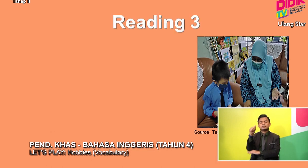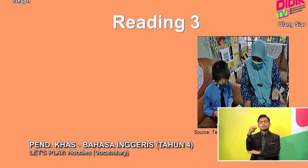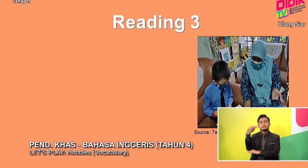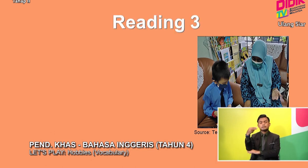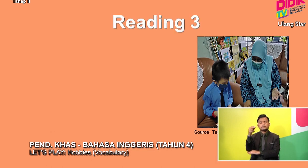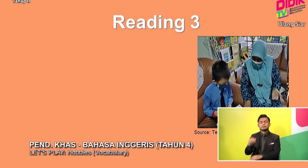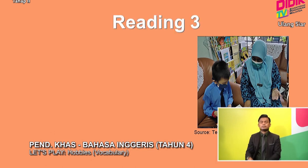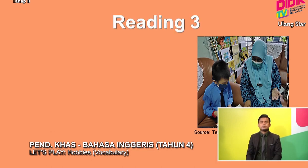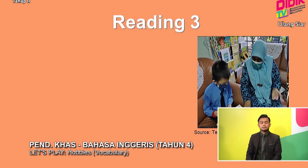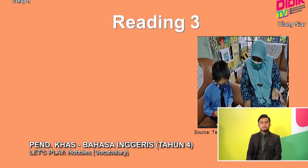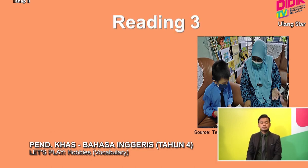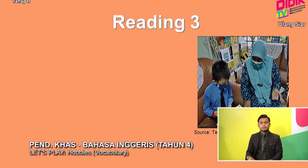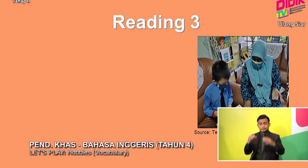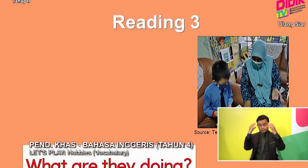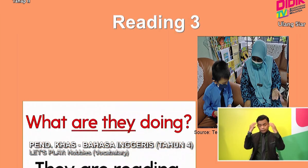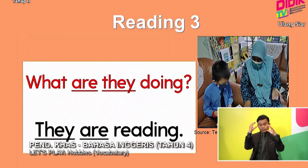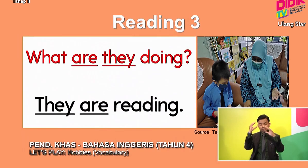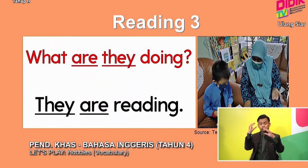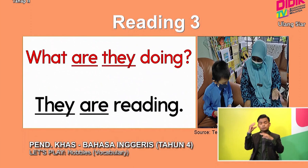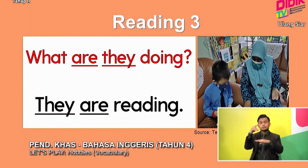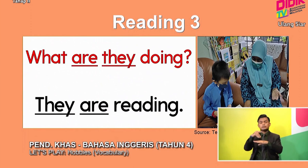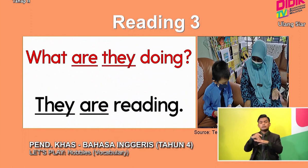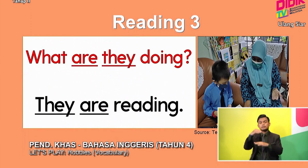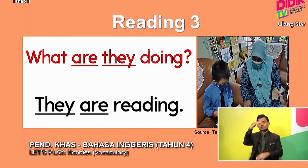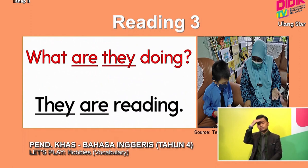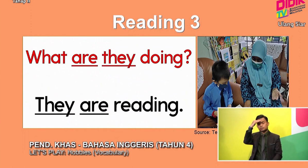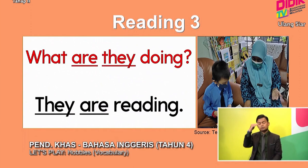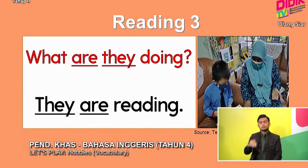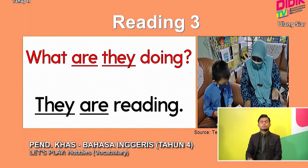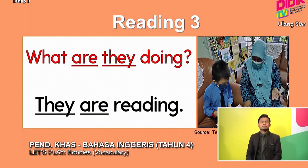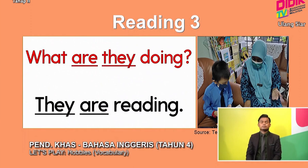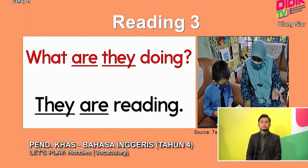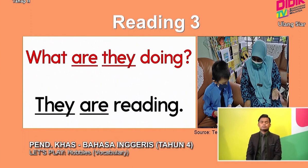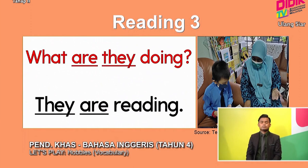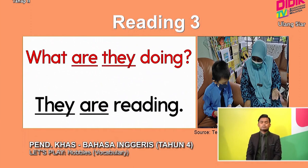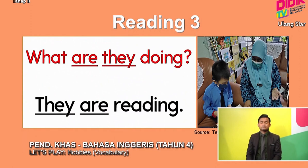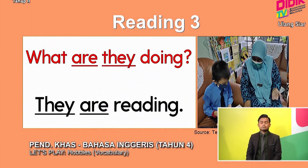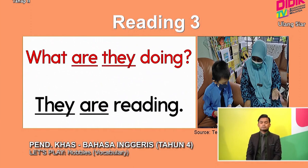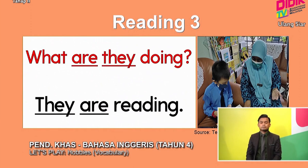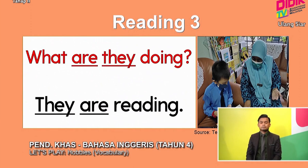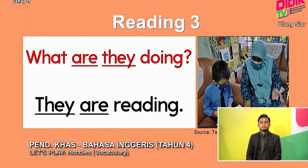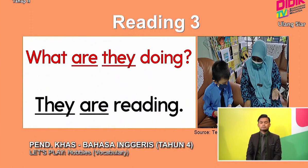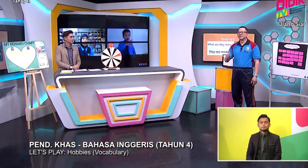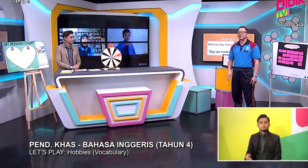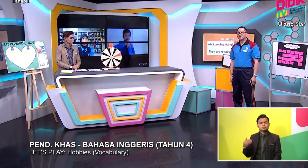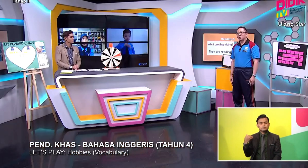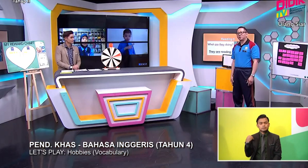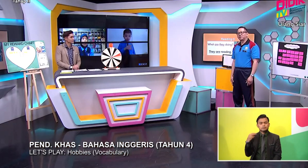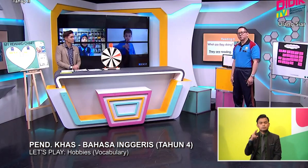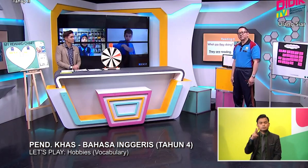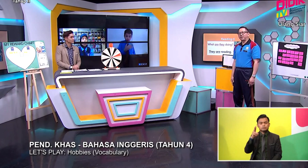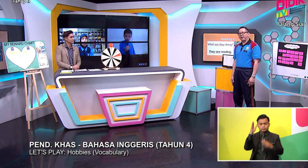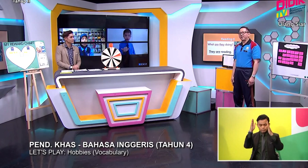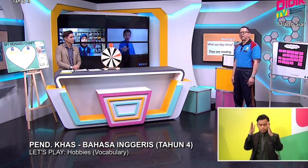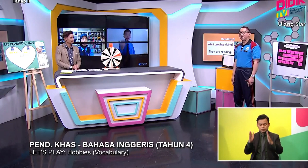In SKPK Batu Pahad Okay Reading Number three Because There are two person So